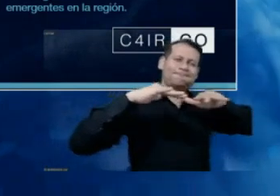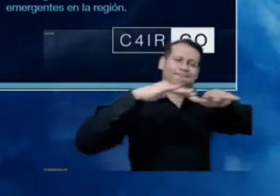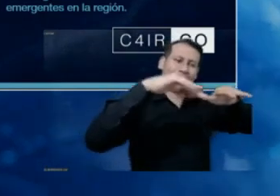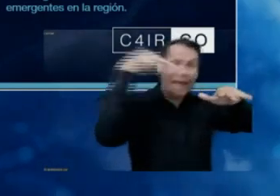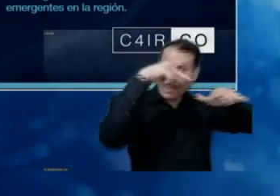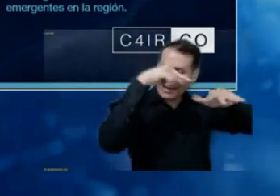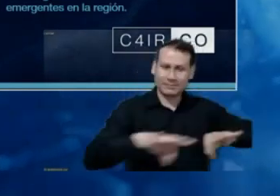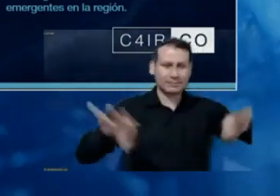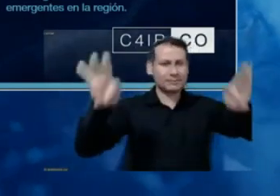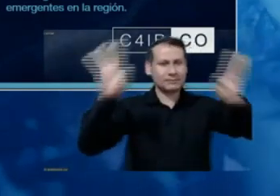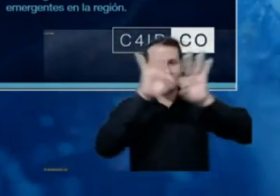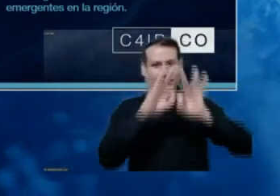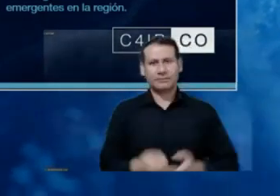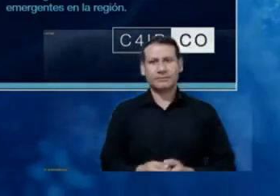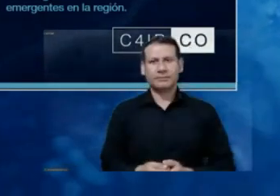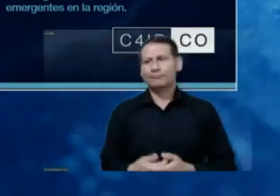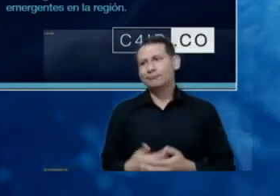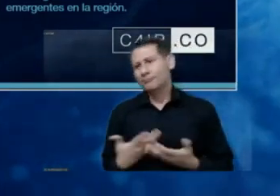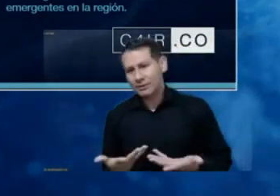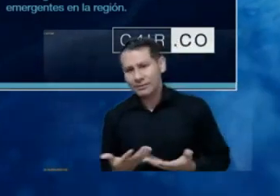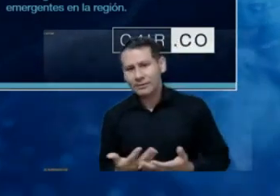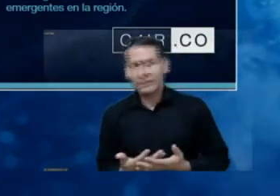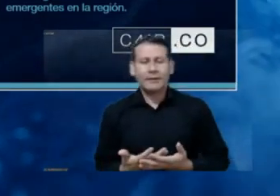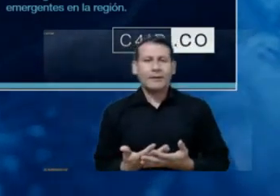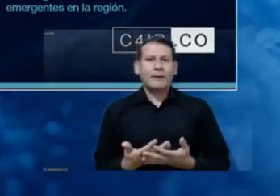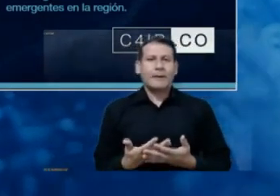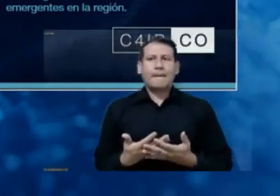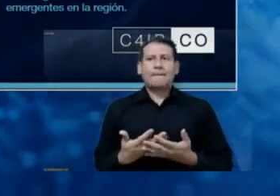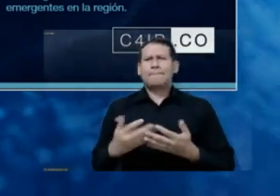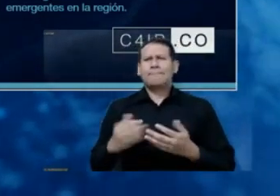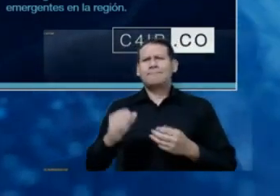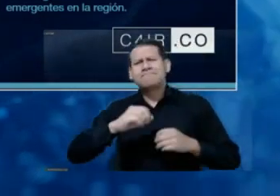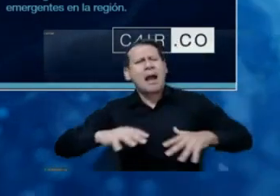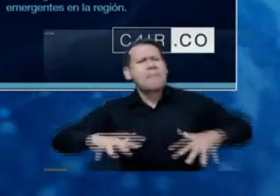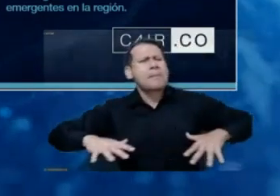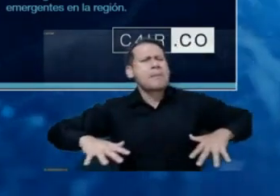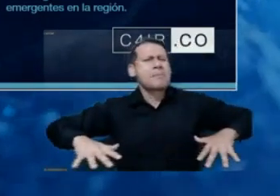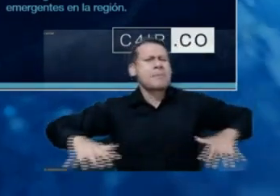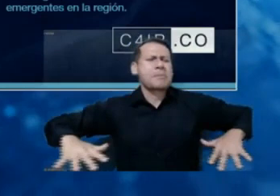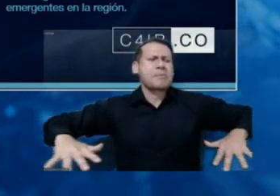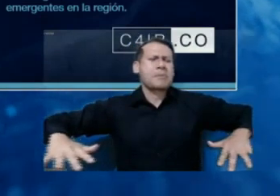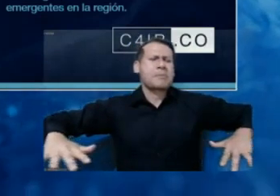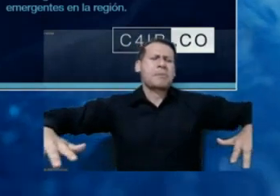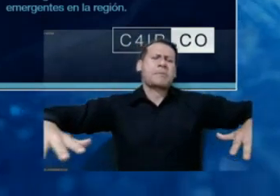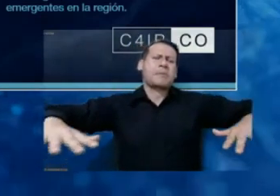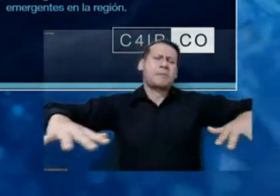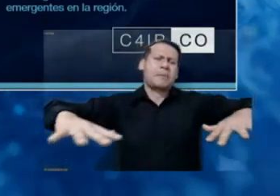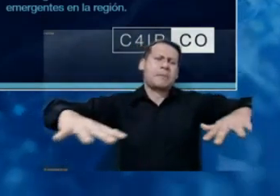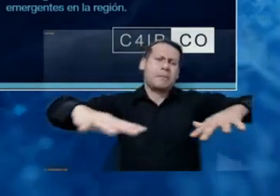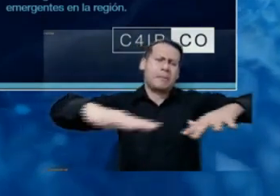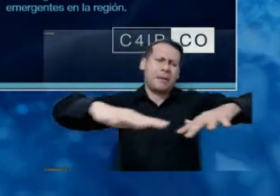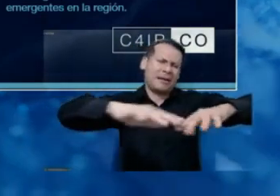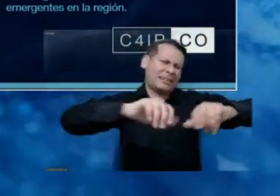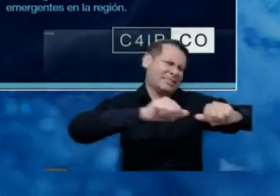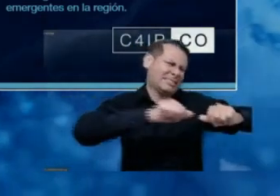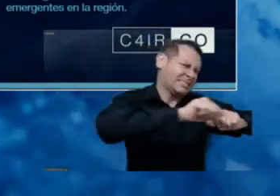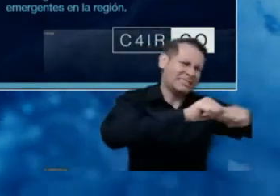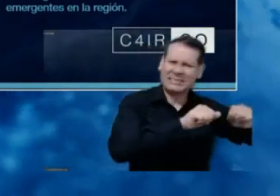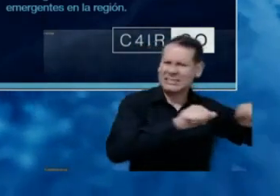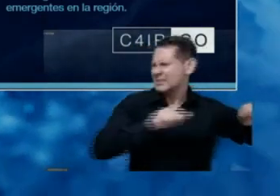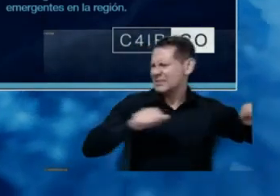thousands and thousands of hectares in the countryside through sensors and different